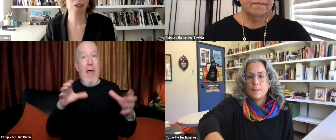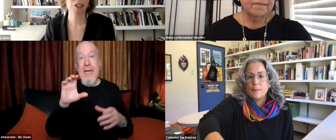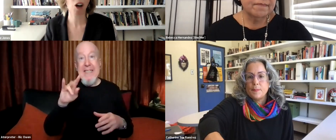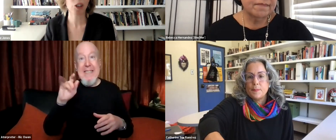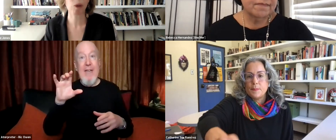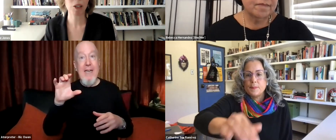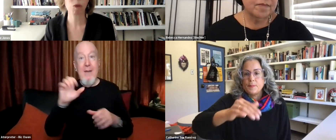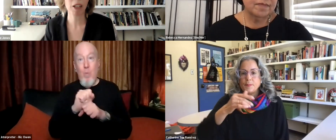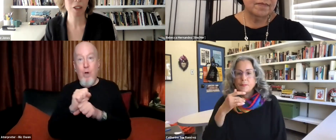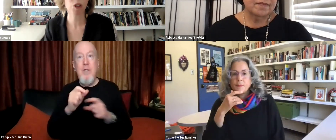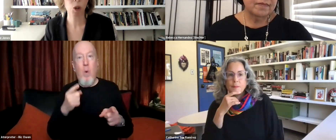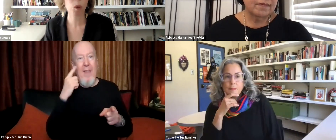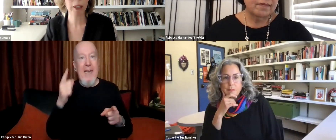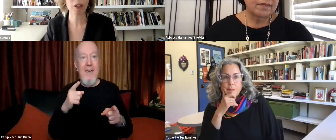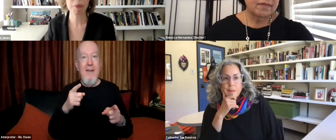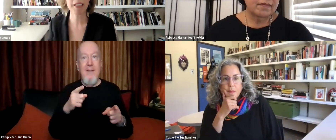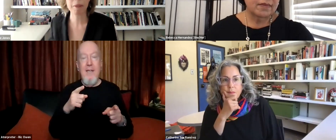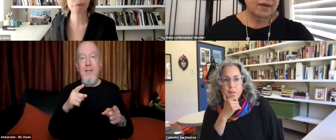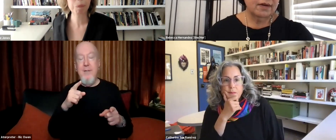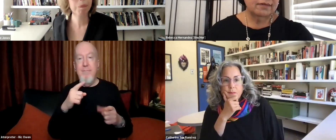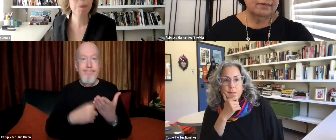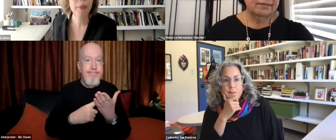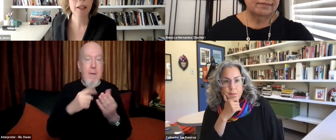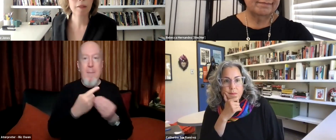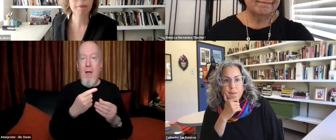there's a, there's an ongoing question of what its future is really going to be.